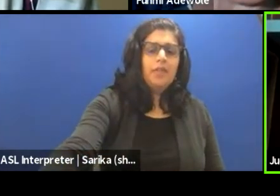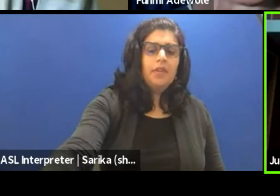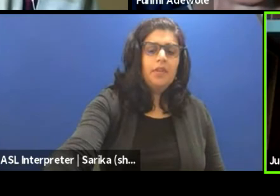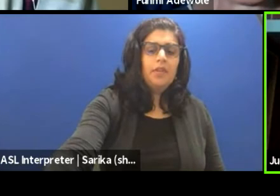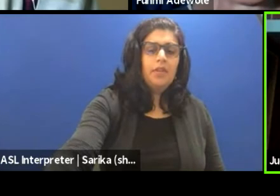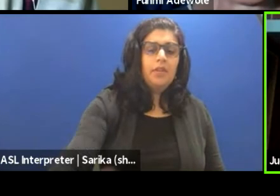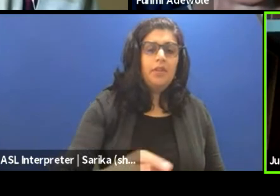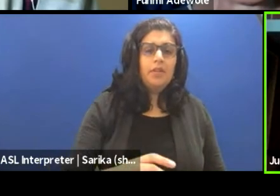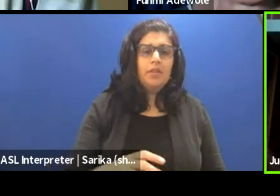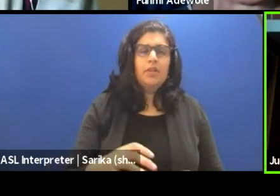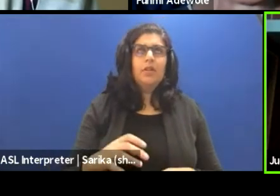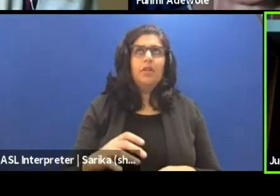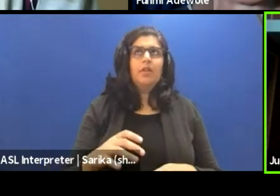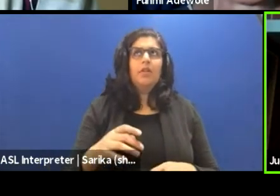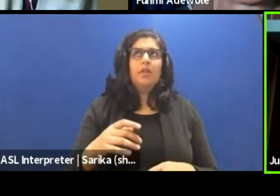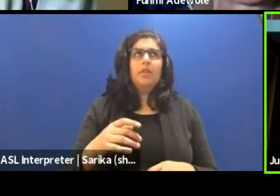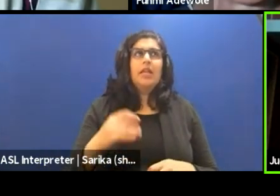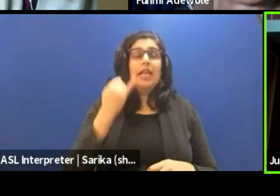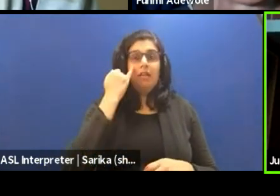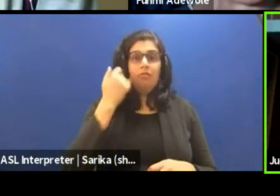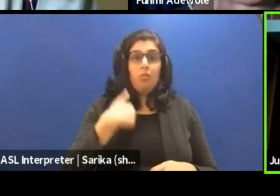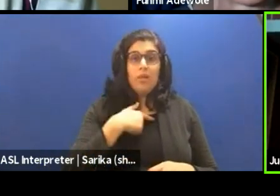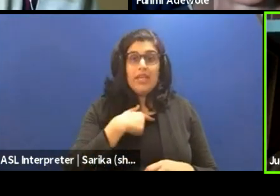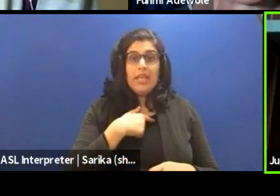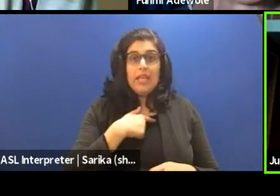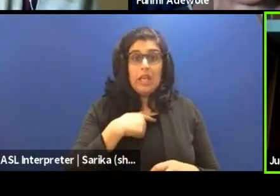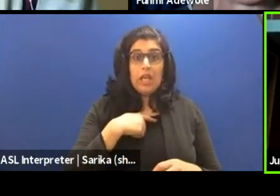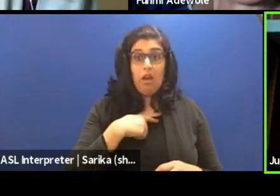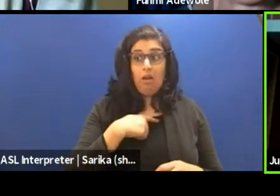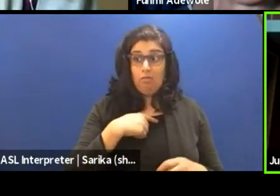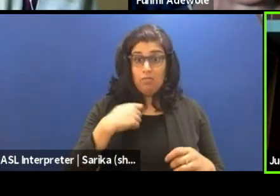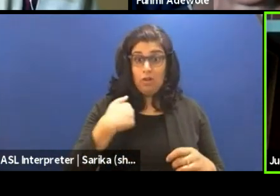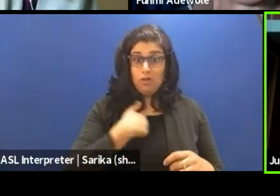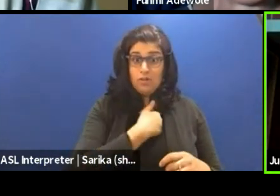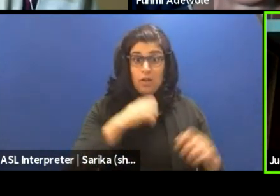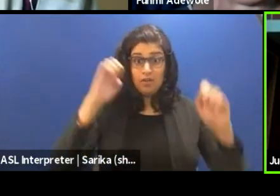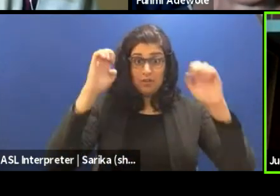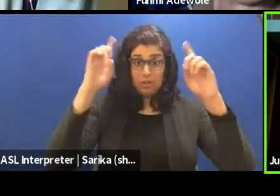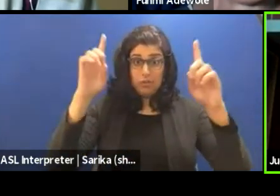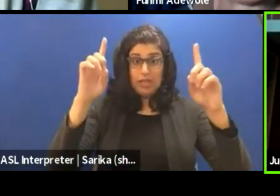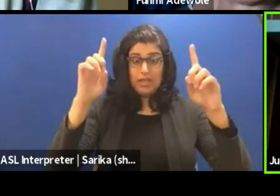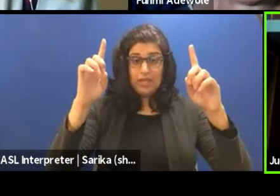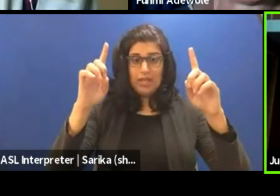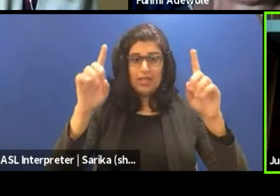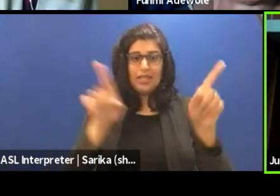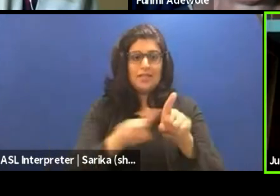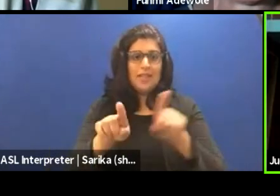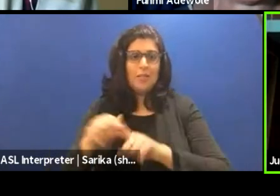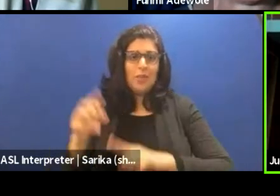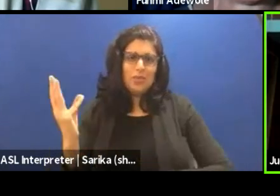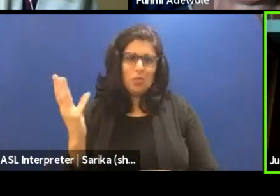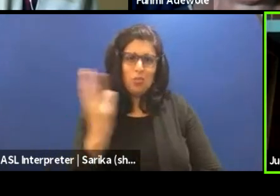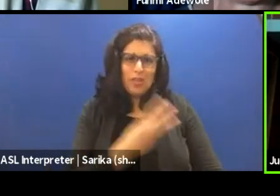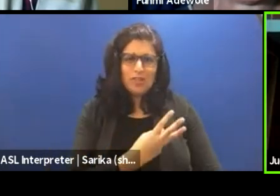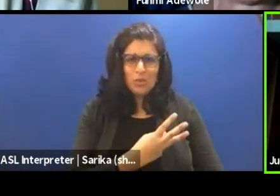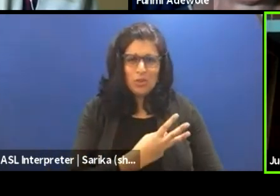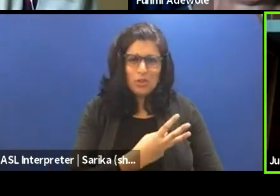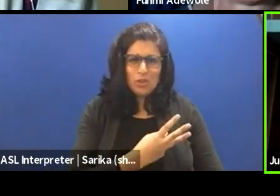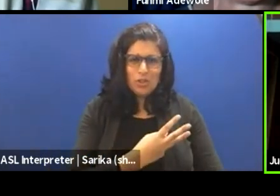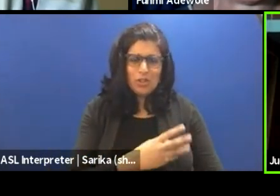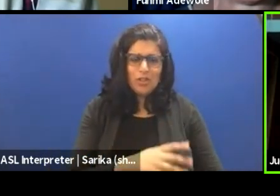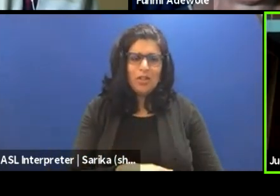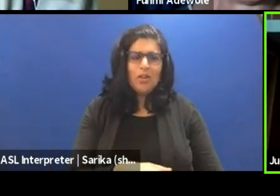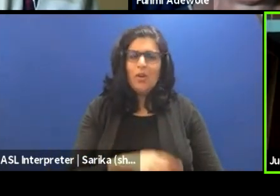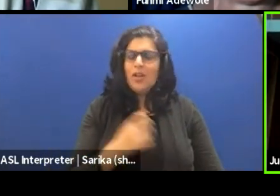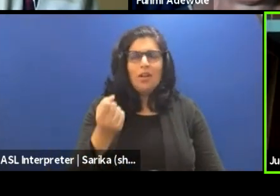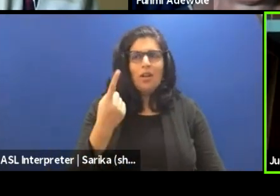being educated as being Western. We did not understand that there is something that has to